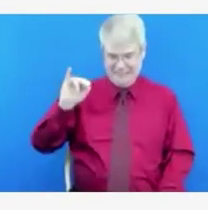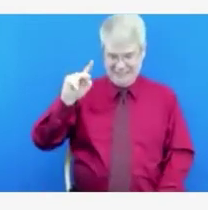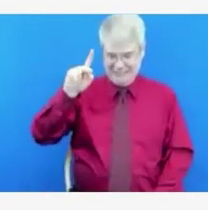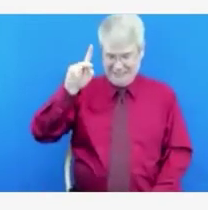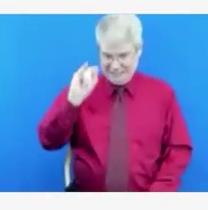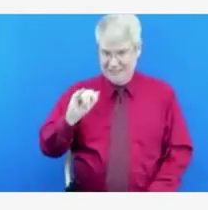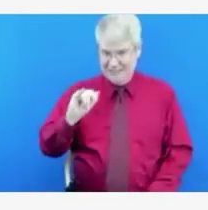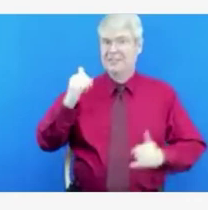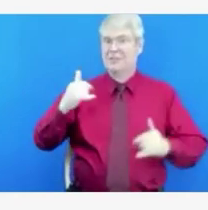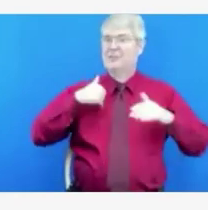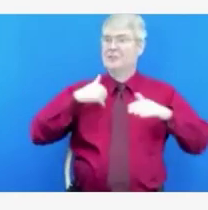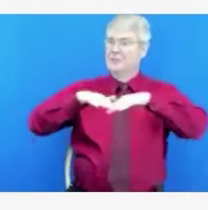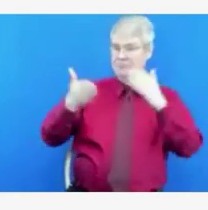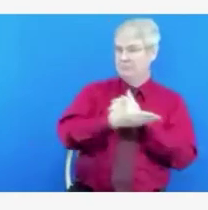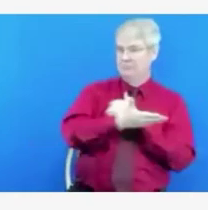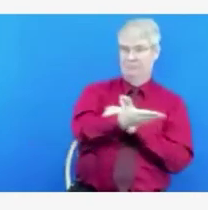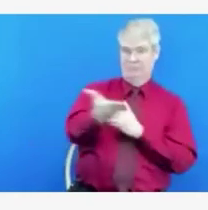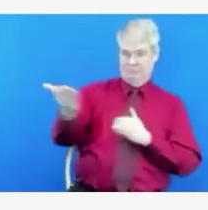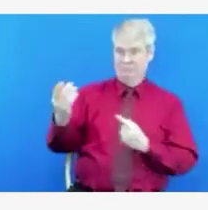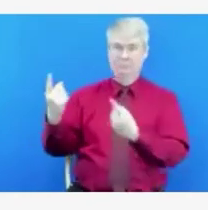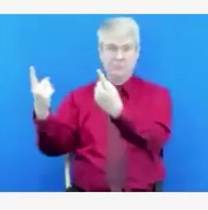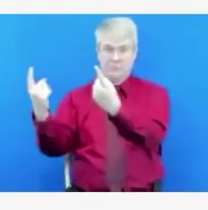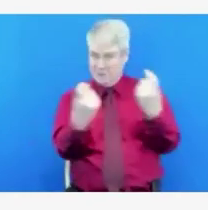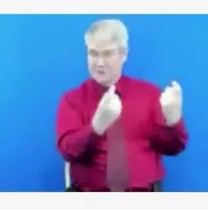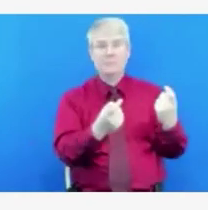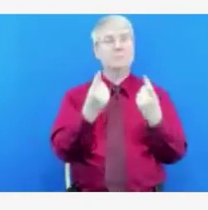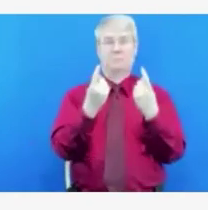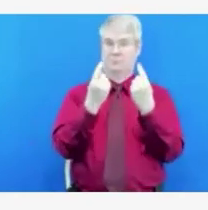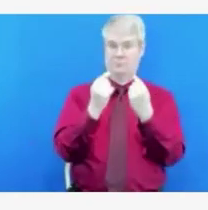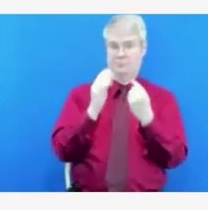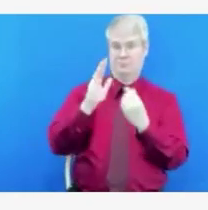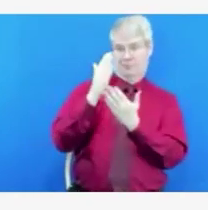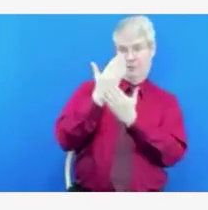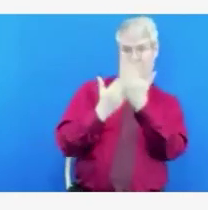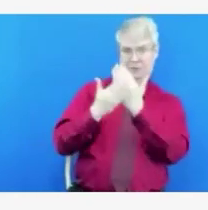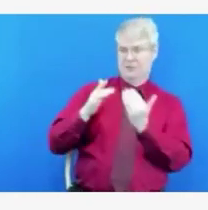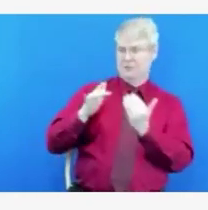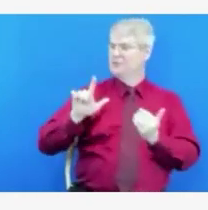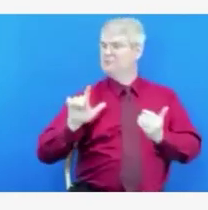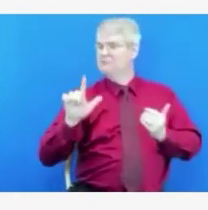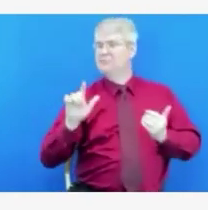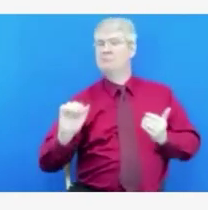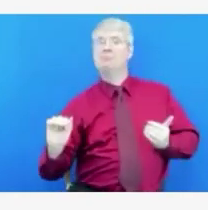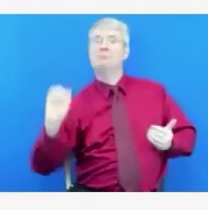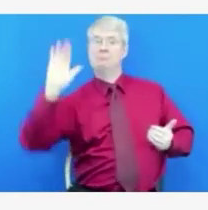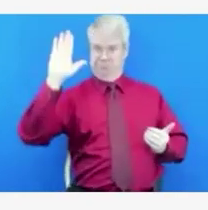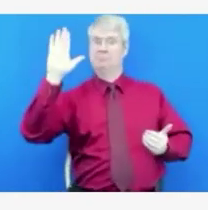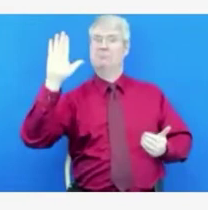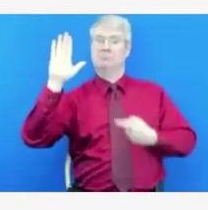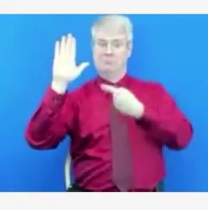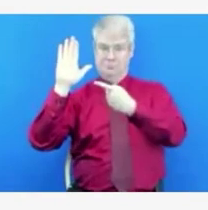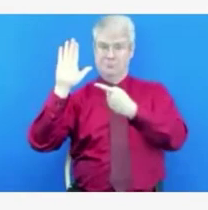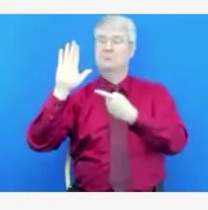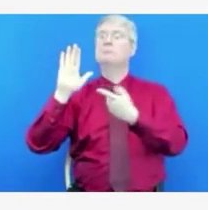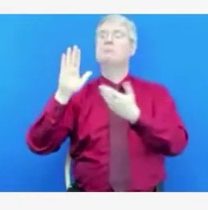Please raise your hand in WebEx or type your questions into the chat area. And then when I say your name, please unmute yourself and announce your name in